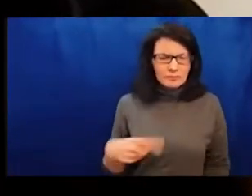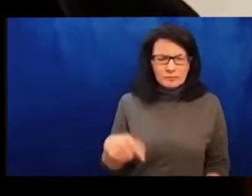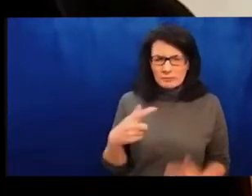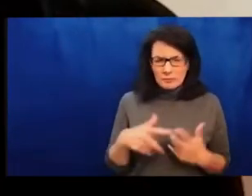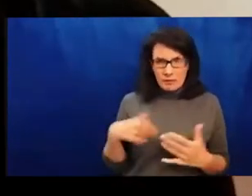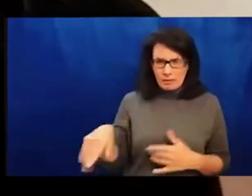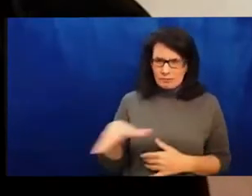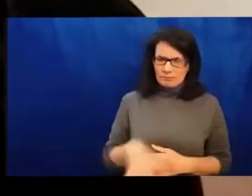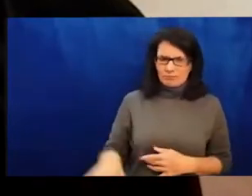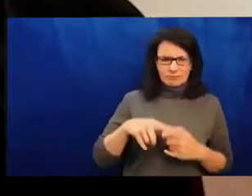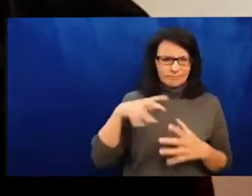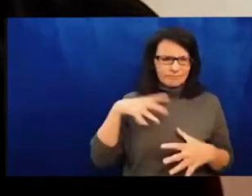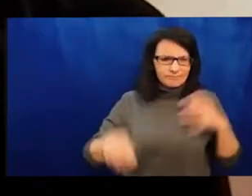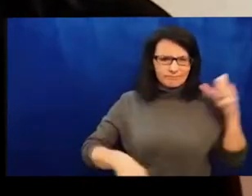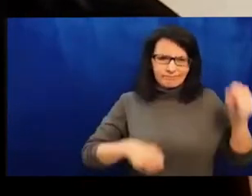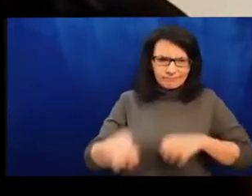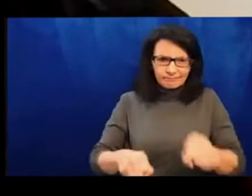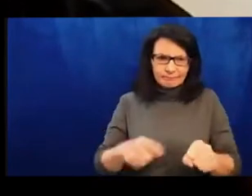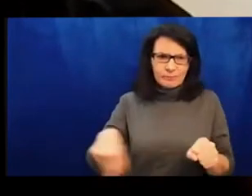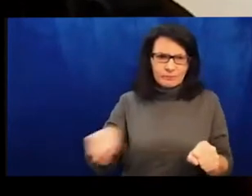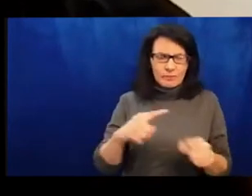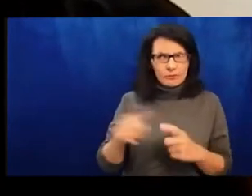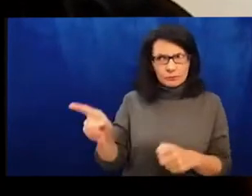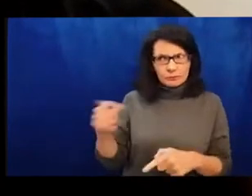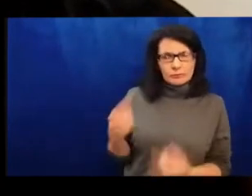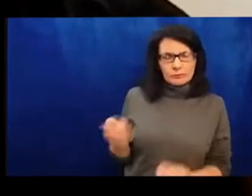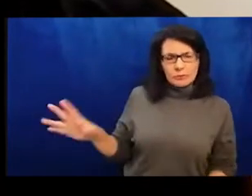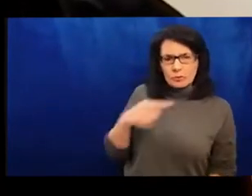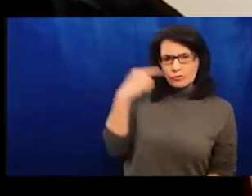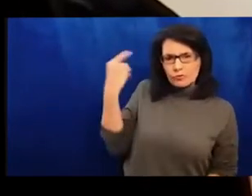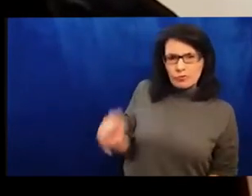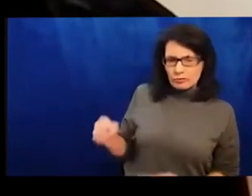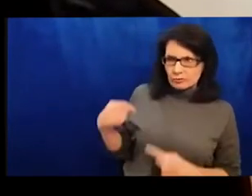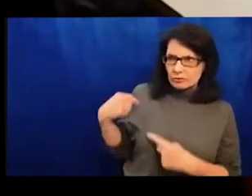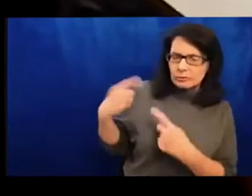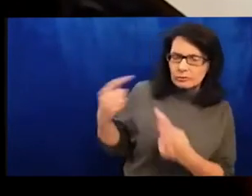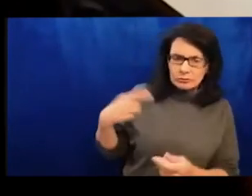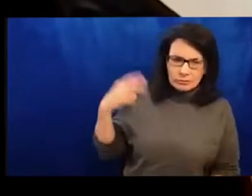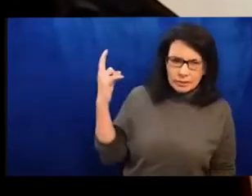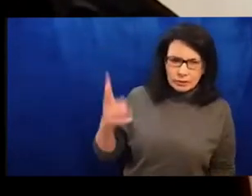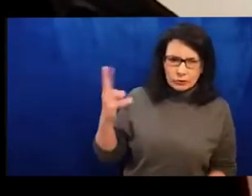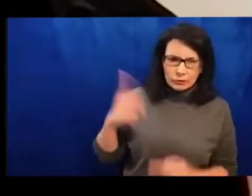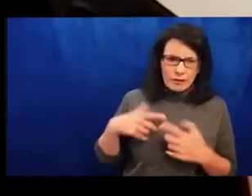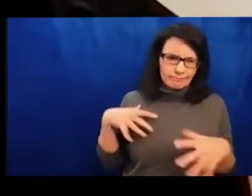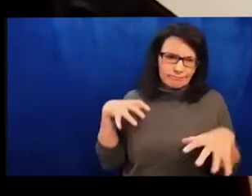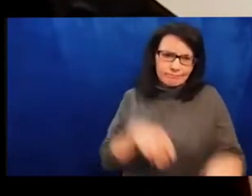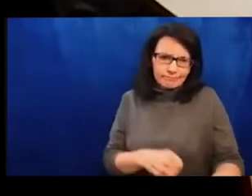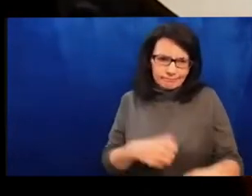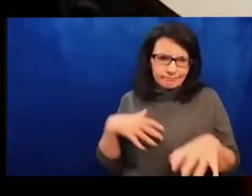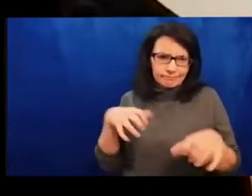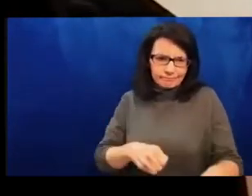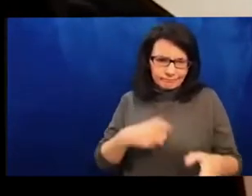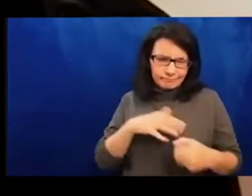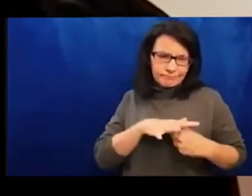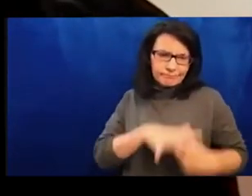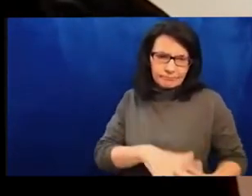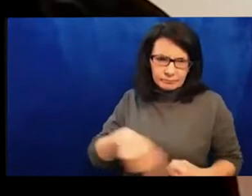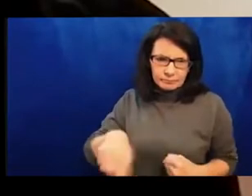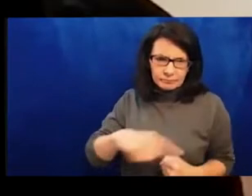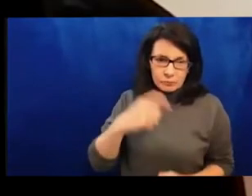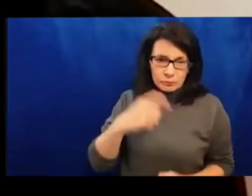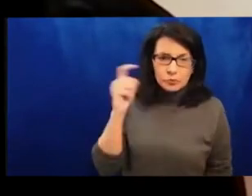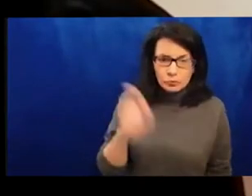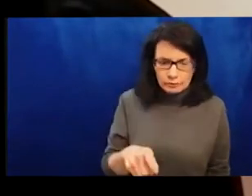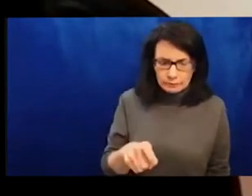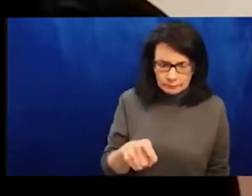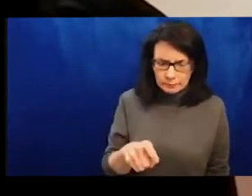We stand firmly in solidarity with the Ukrainian people and condemn the atrocities being committed by Russia. We are committed to